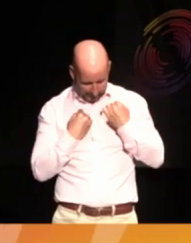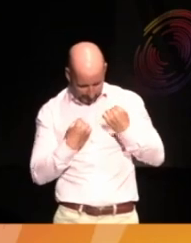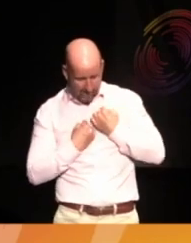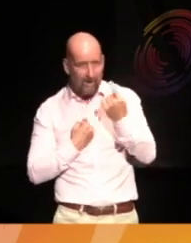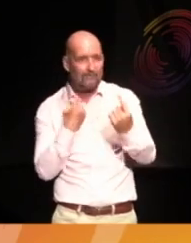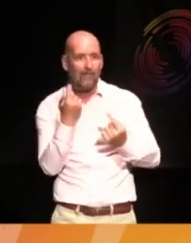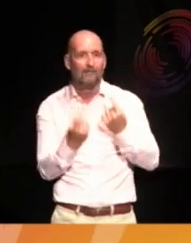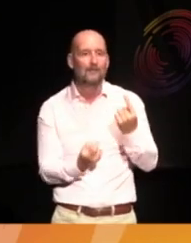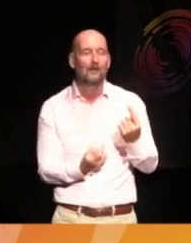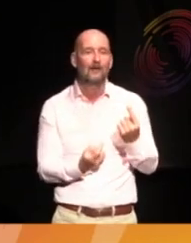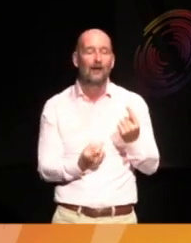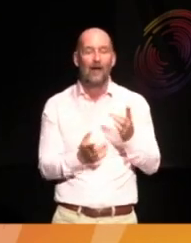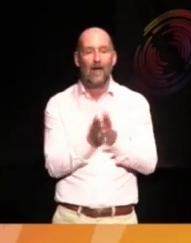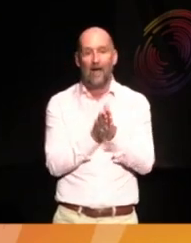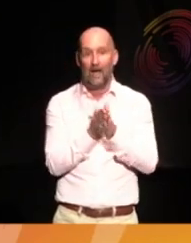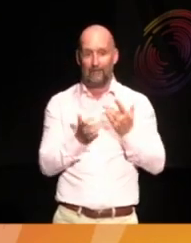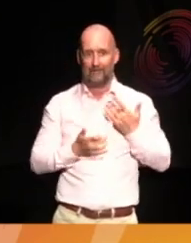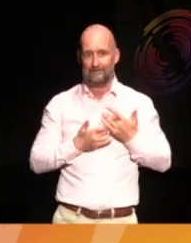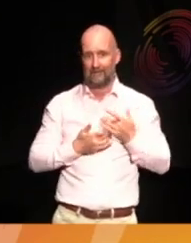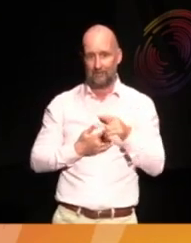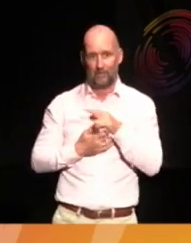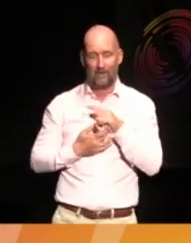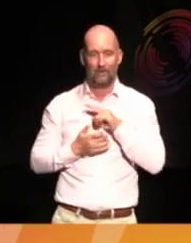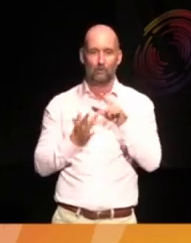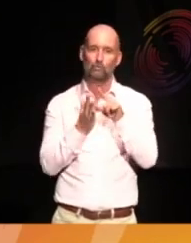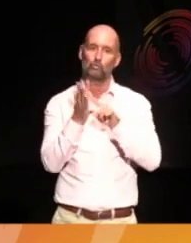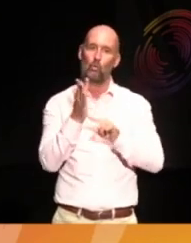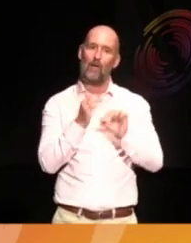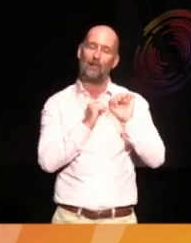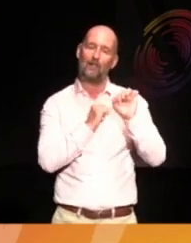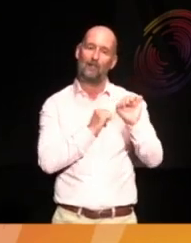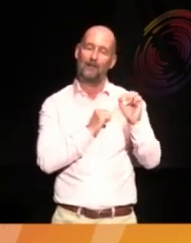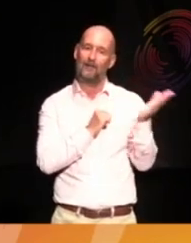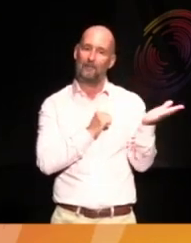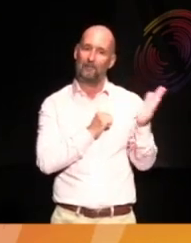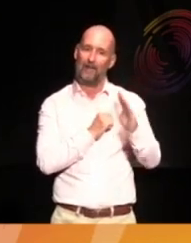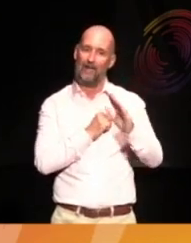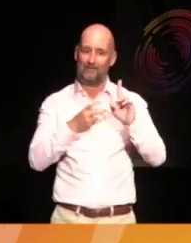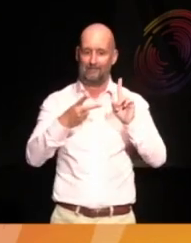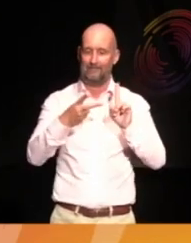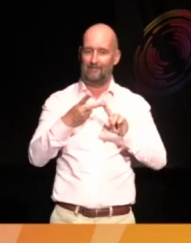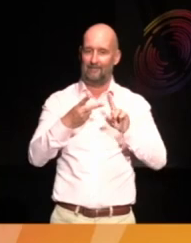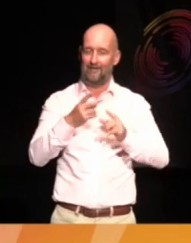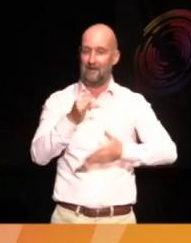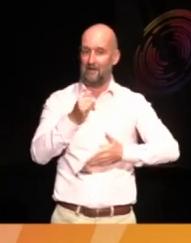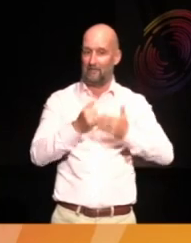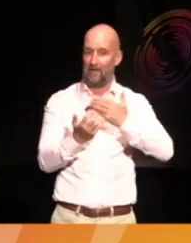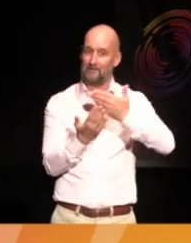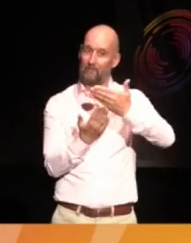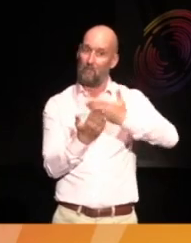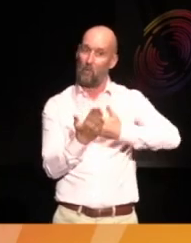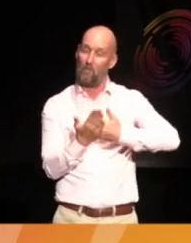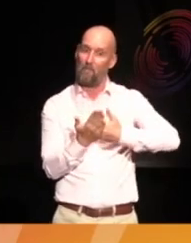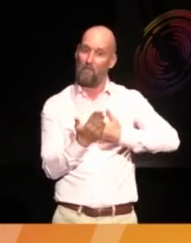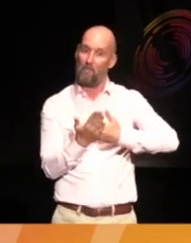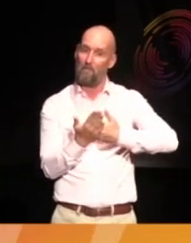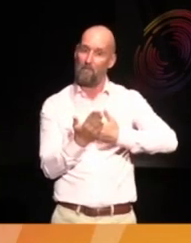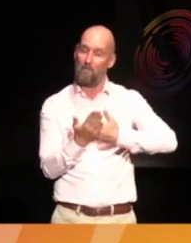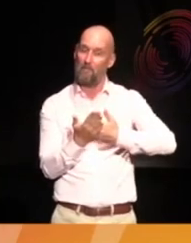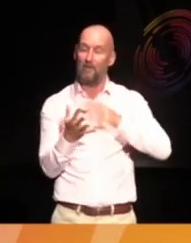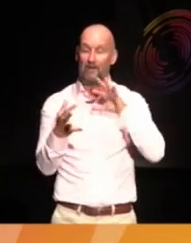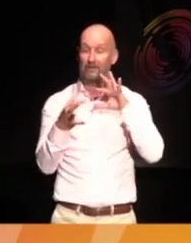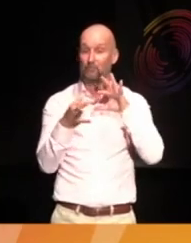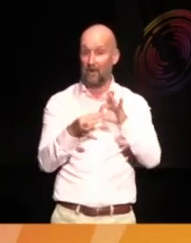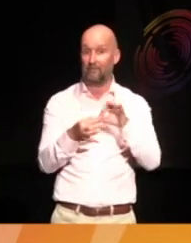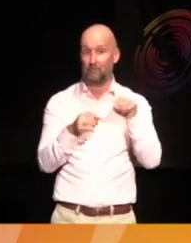And I'm actually just really excited, because, Joelle, I think it's time to return to the final part of your poem, which could probably not be more relevant.